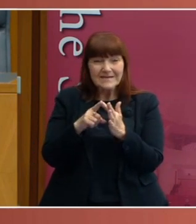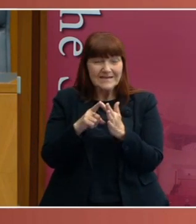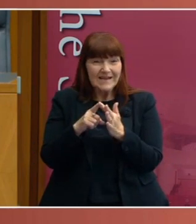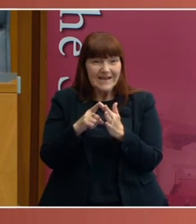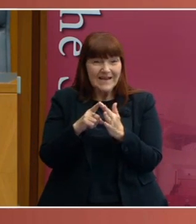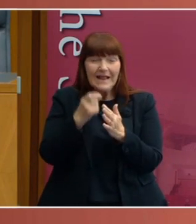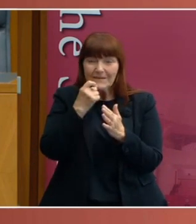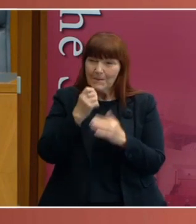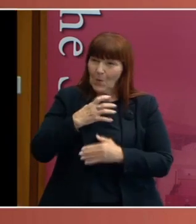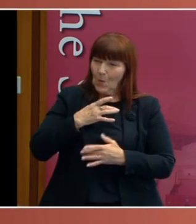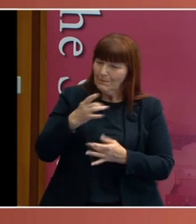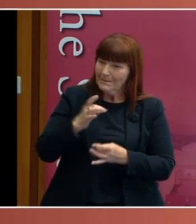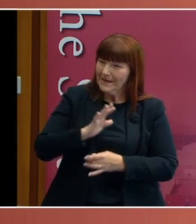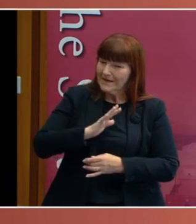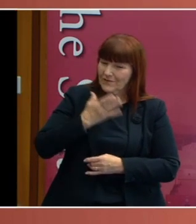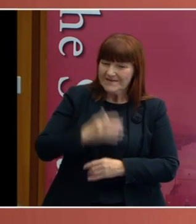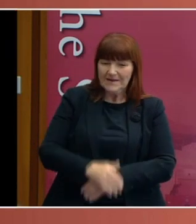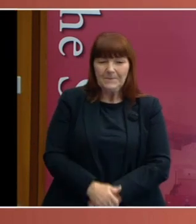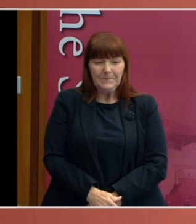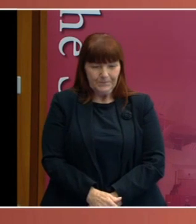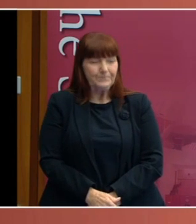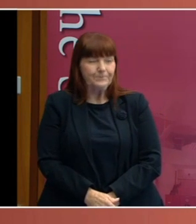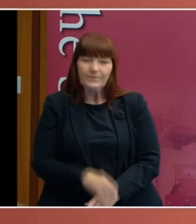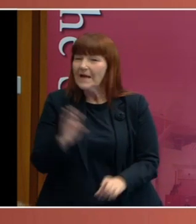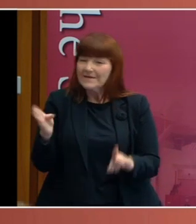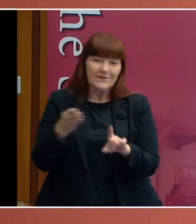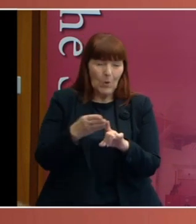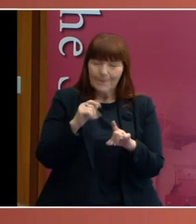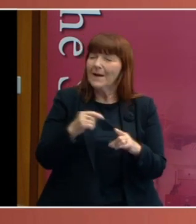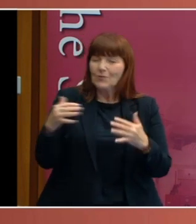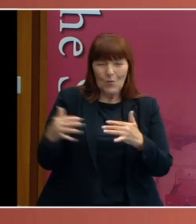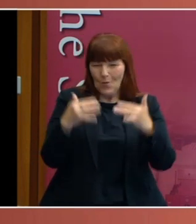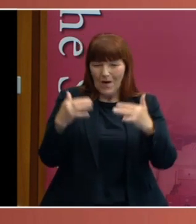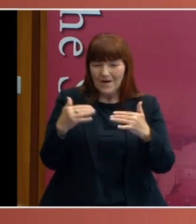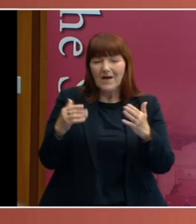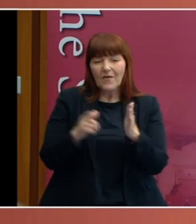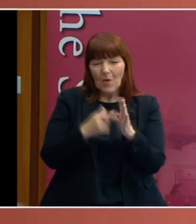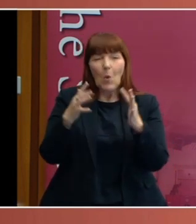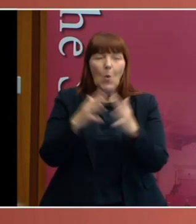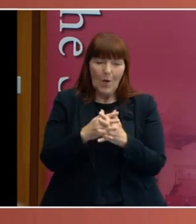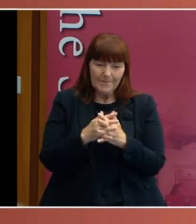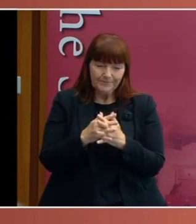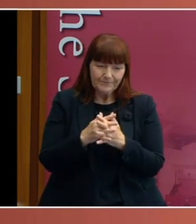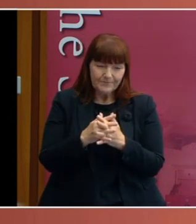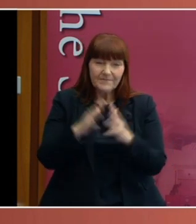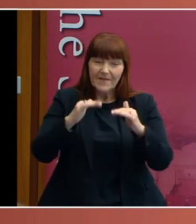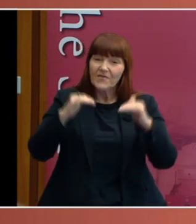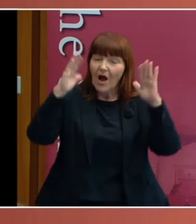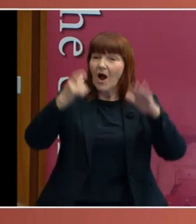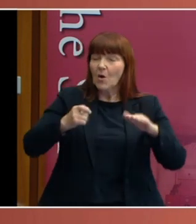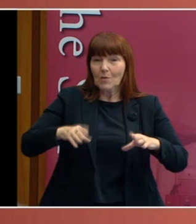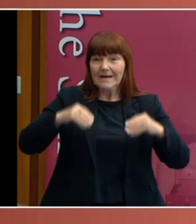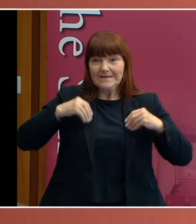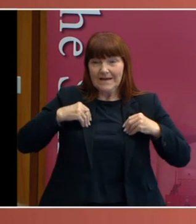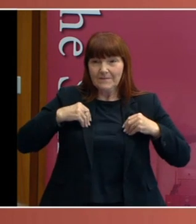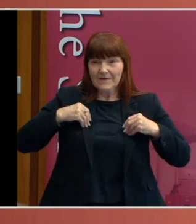for more interesting than we thought. Okay. Coming back to the law, what about the law? Well, the High Court accepted that